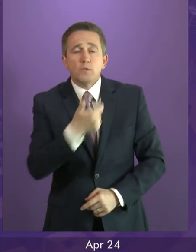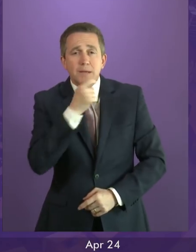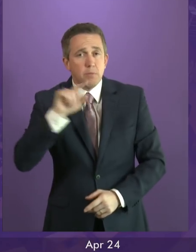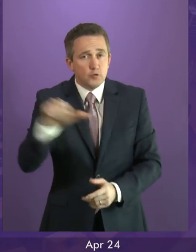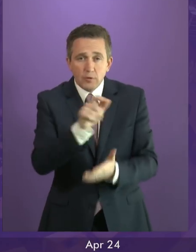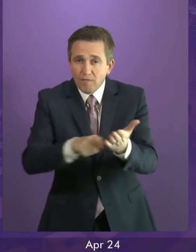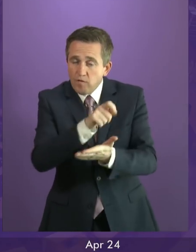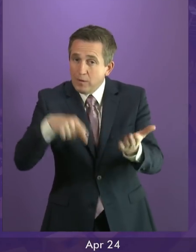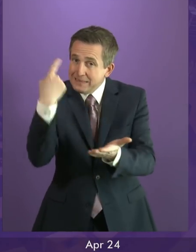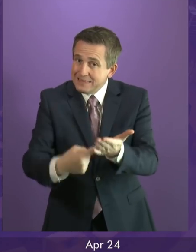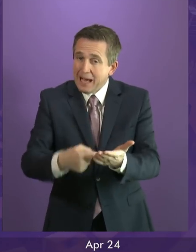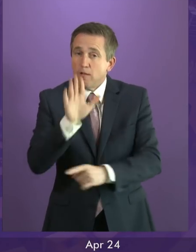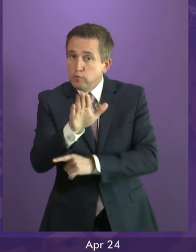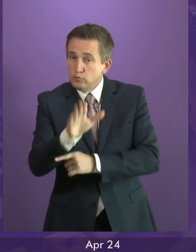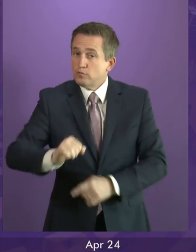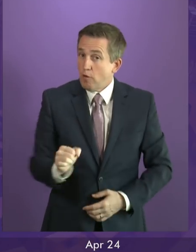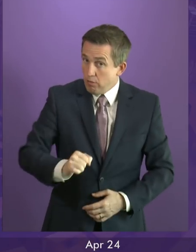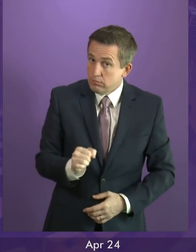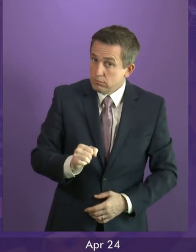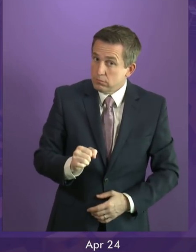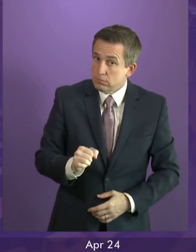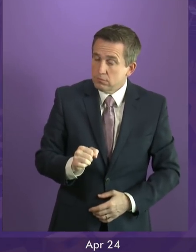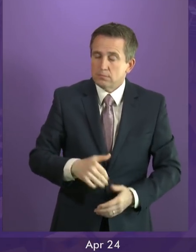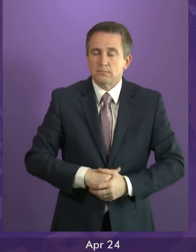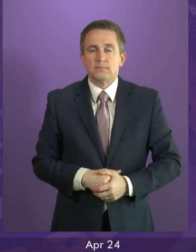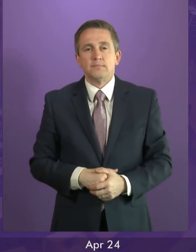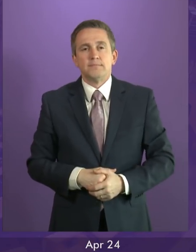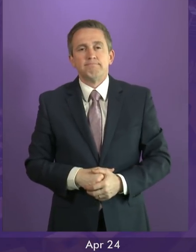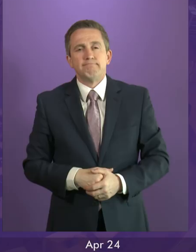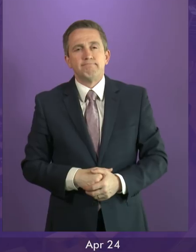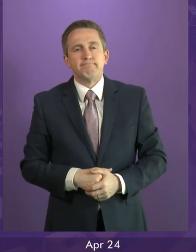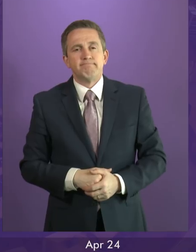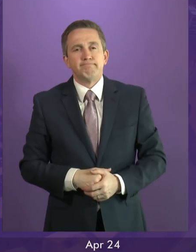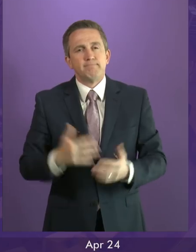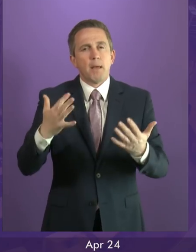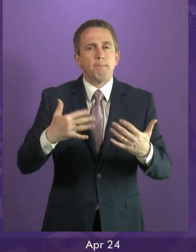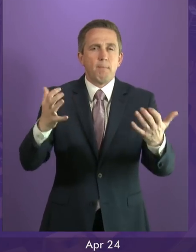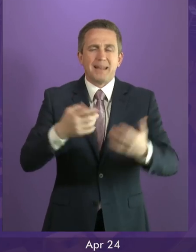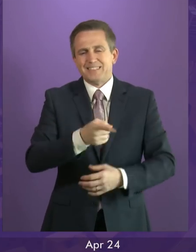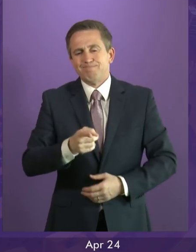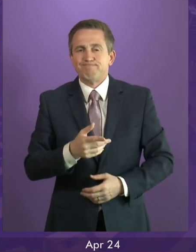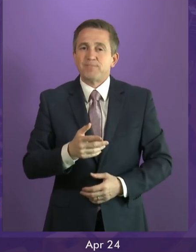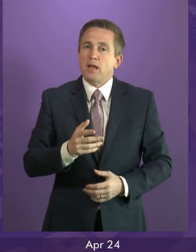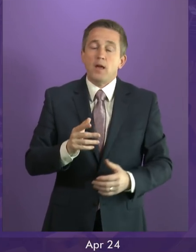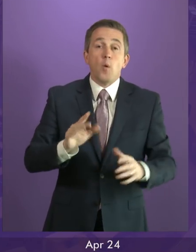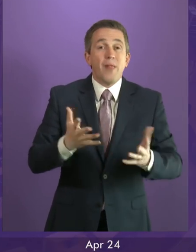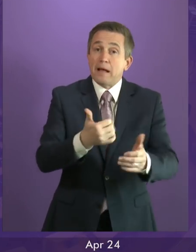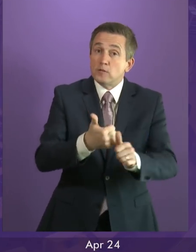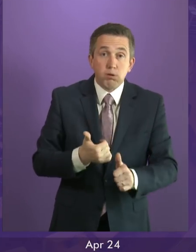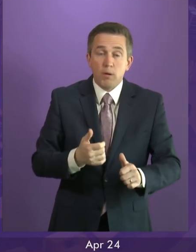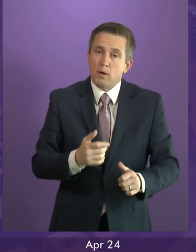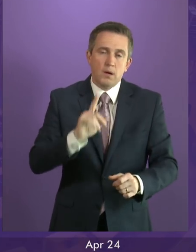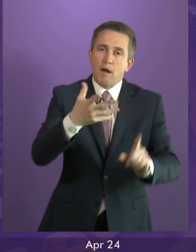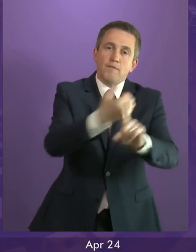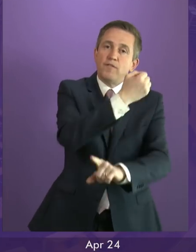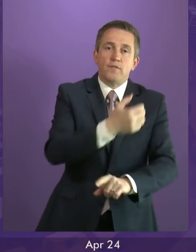Lastly, on this point, let me offer these words. With public sentiment, nothing can fail. Without it, nothing can succeed.